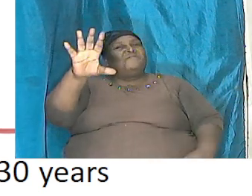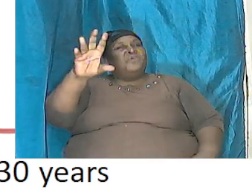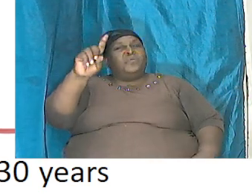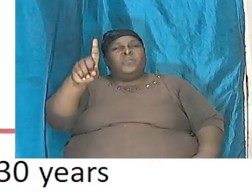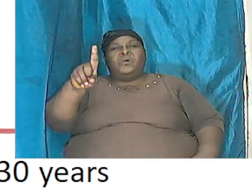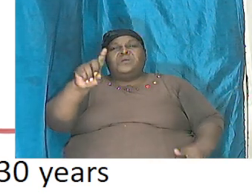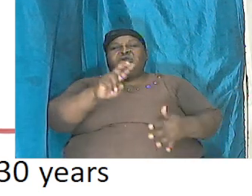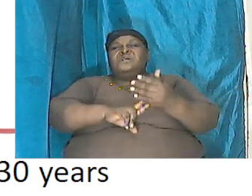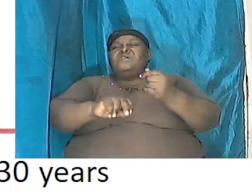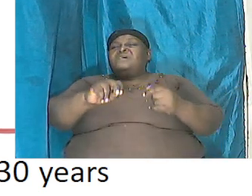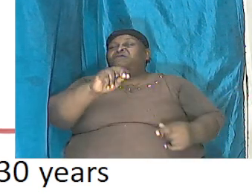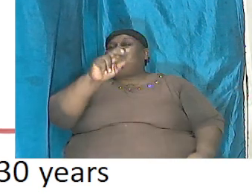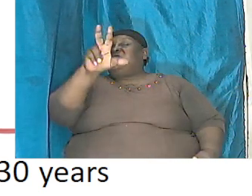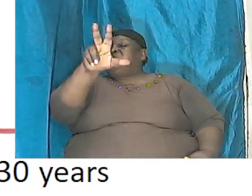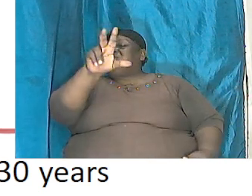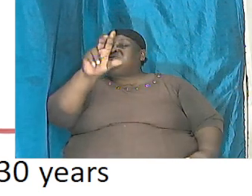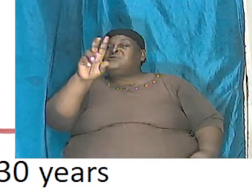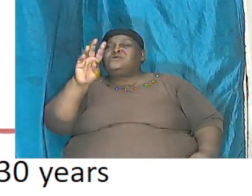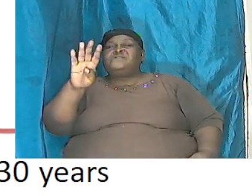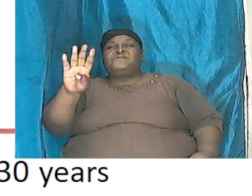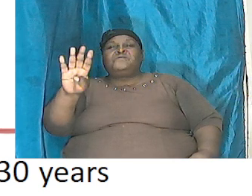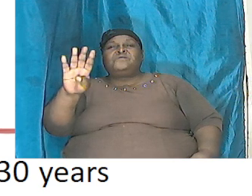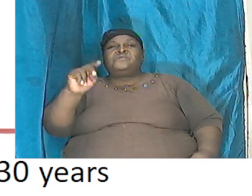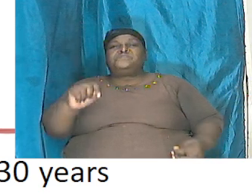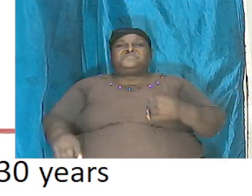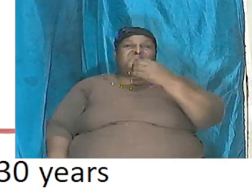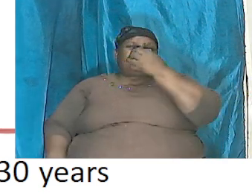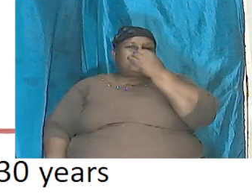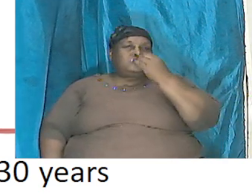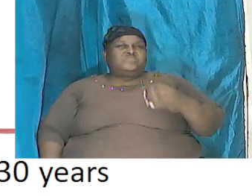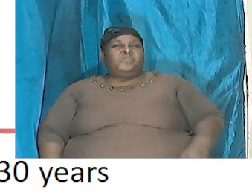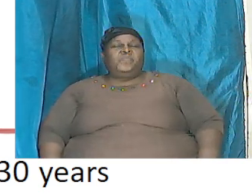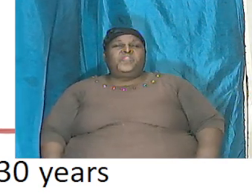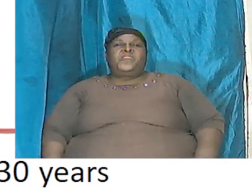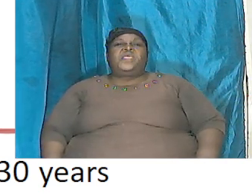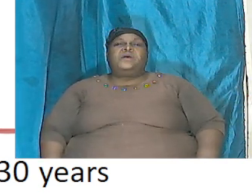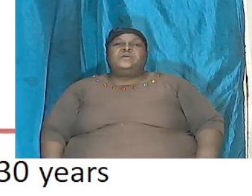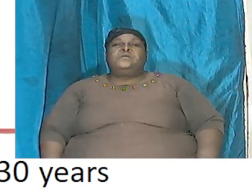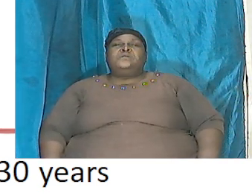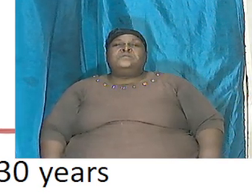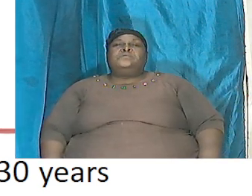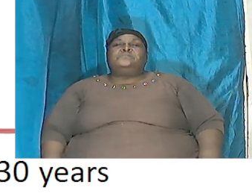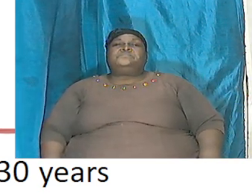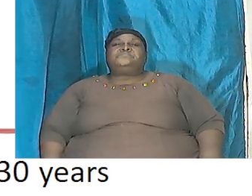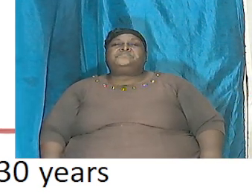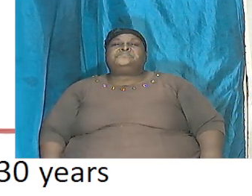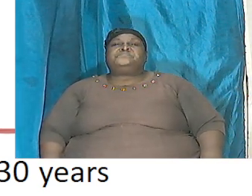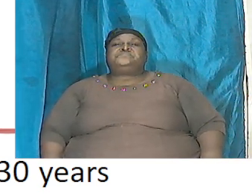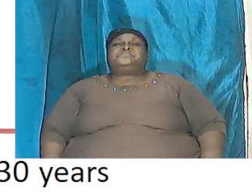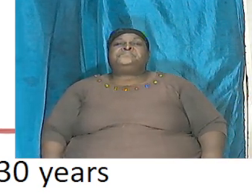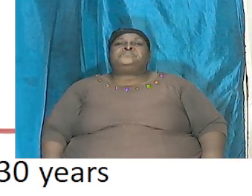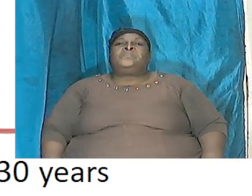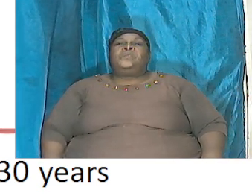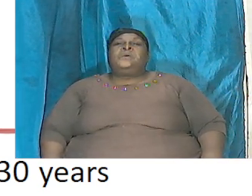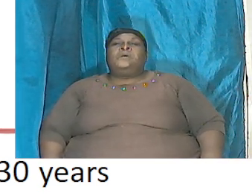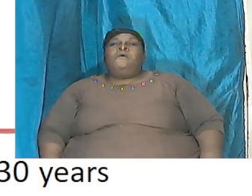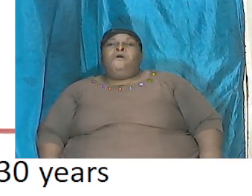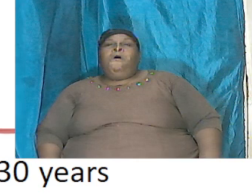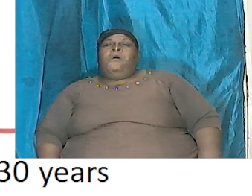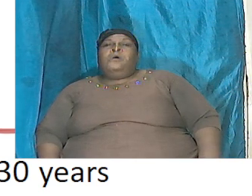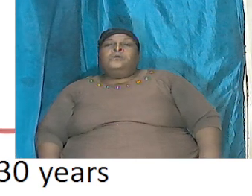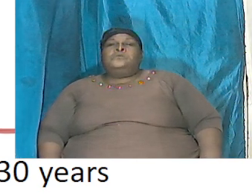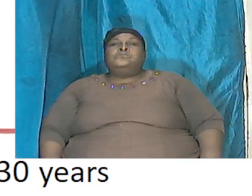and see how Jeremiah puts it Jeremiah 51 and verse 34 because